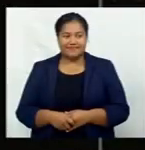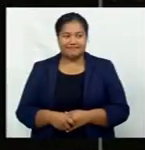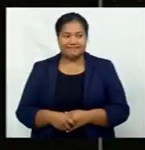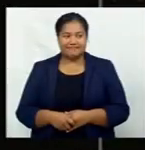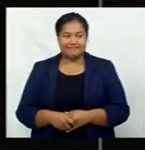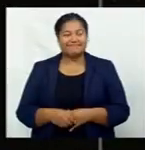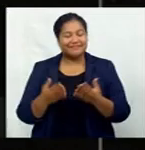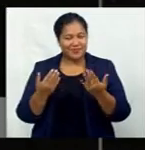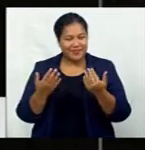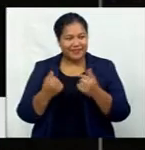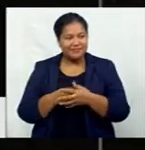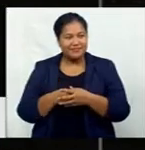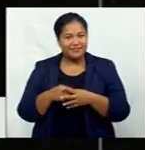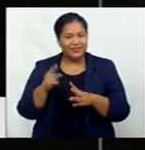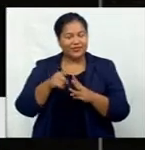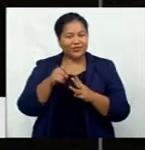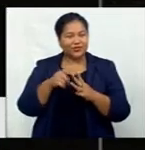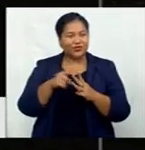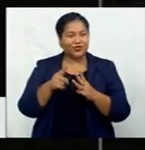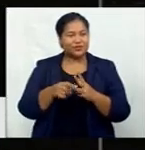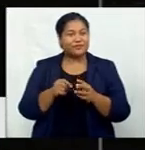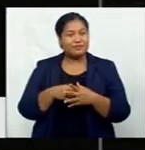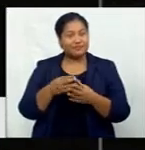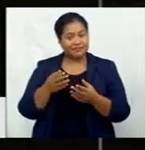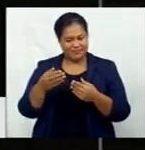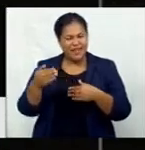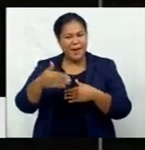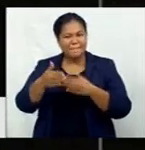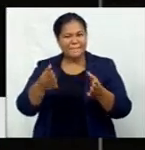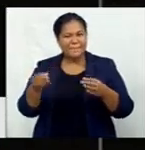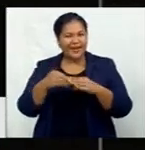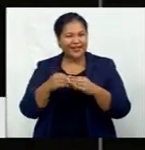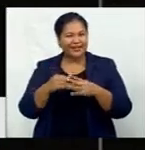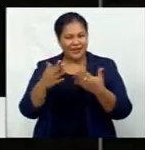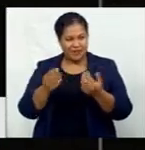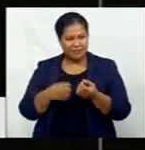Welcome back. McDonald's paper packaging is going green.